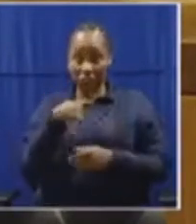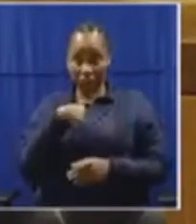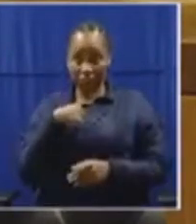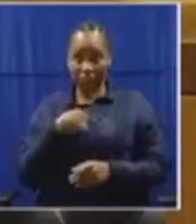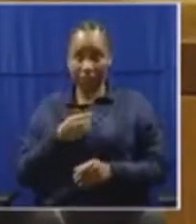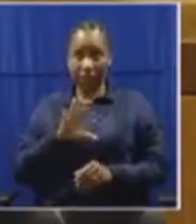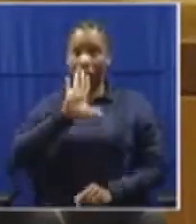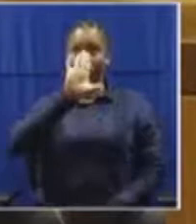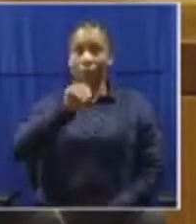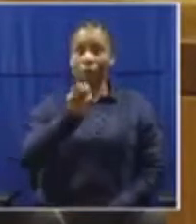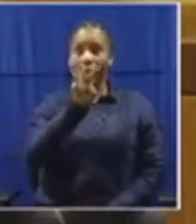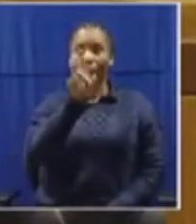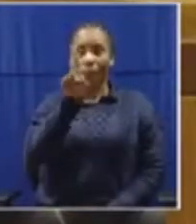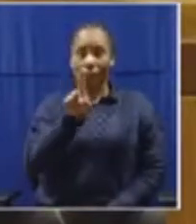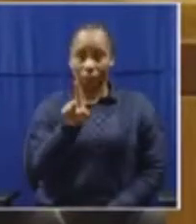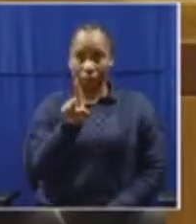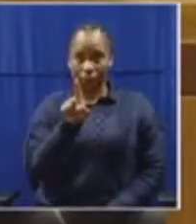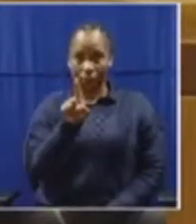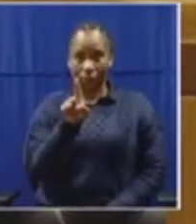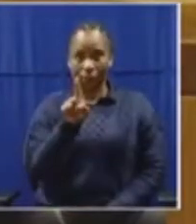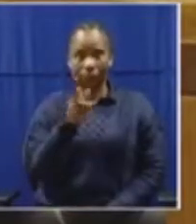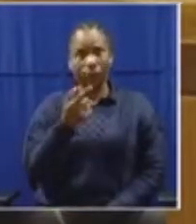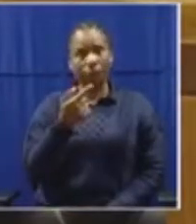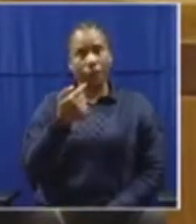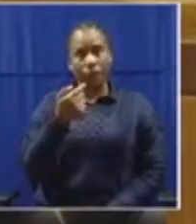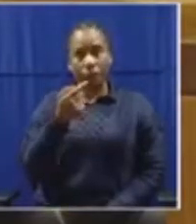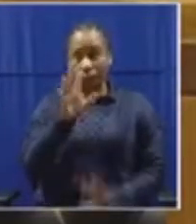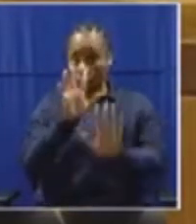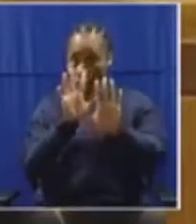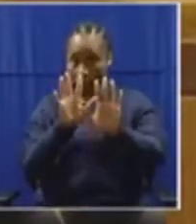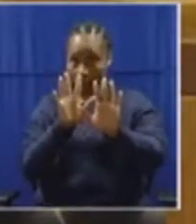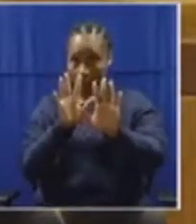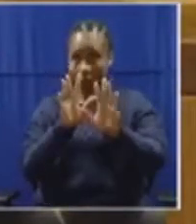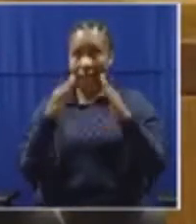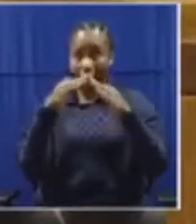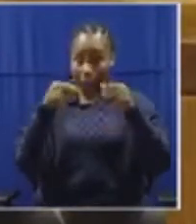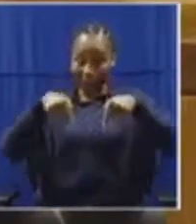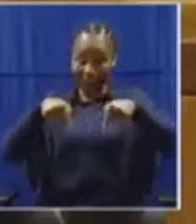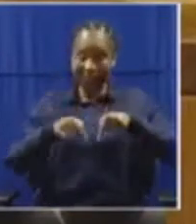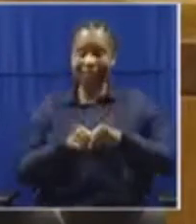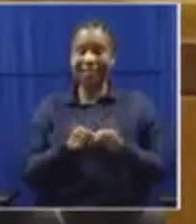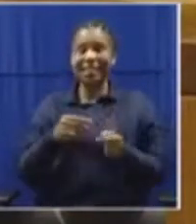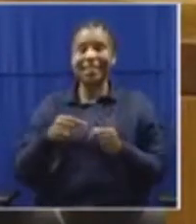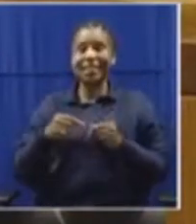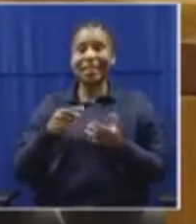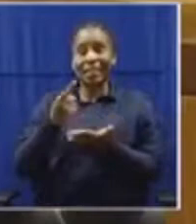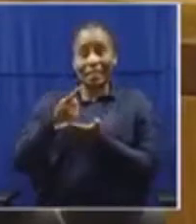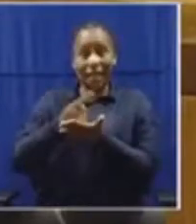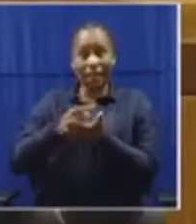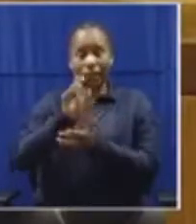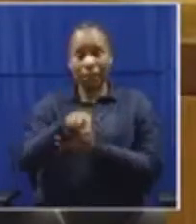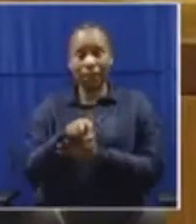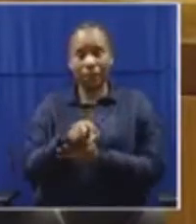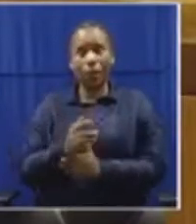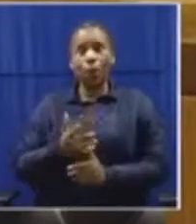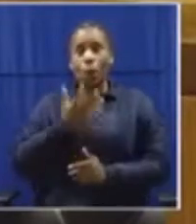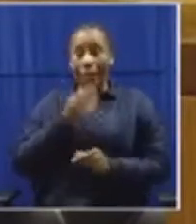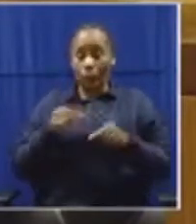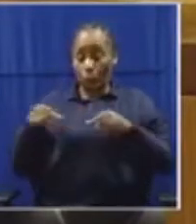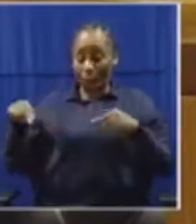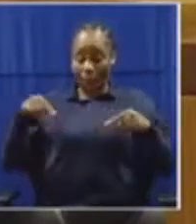is, do we want, this house must discuss it, do we want those contests